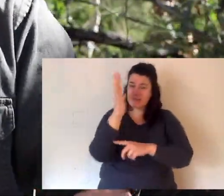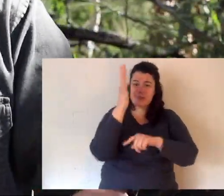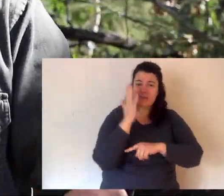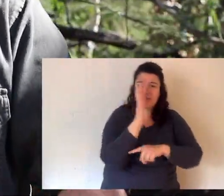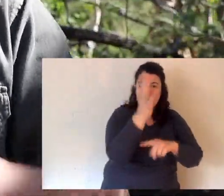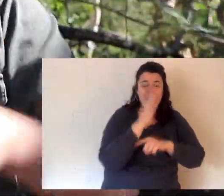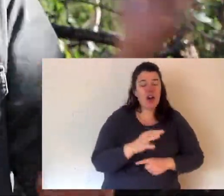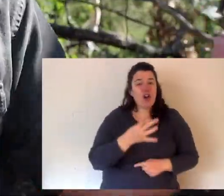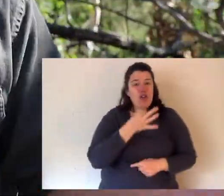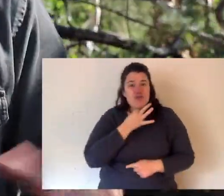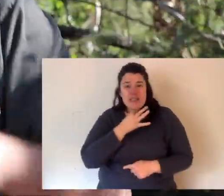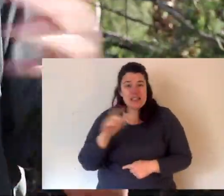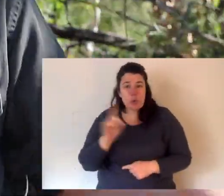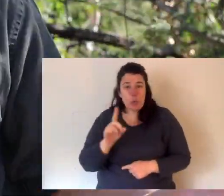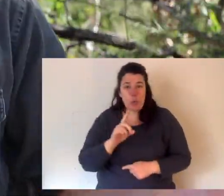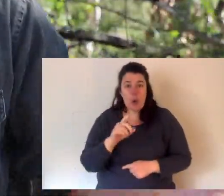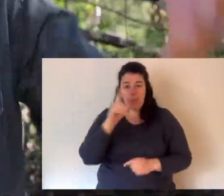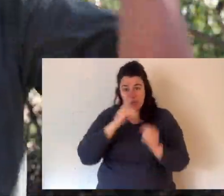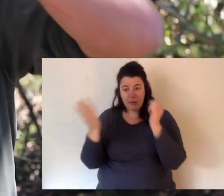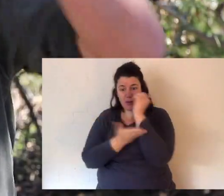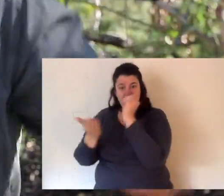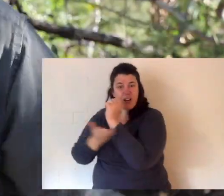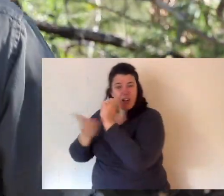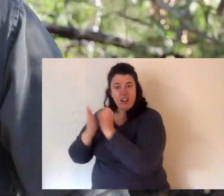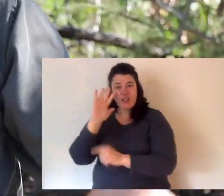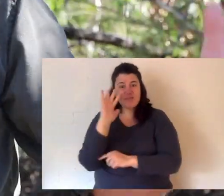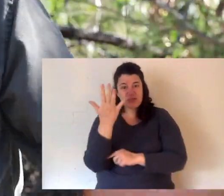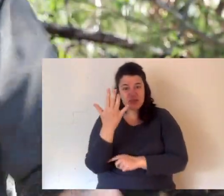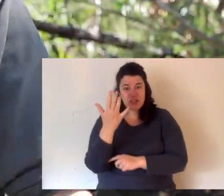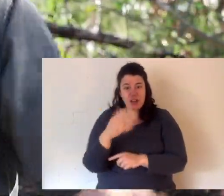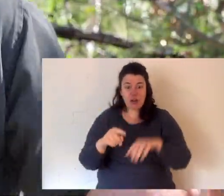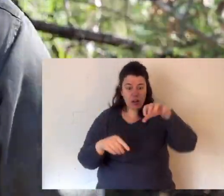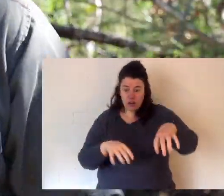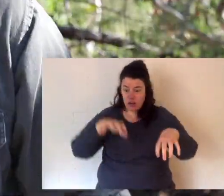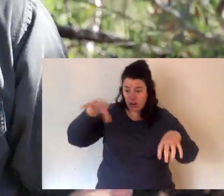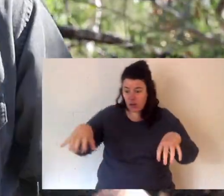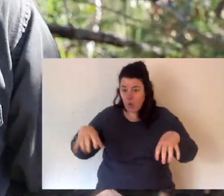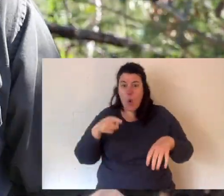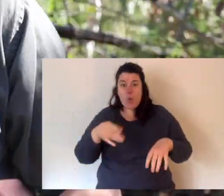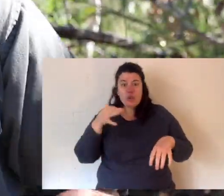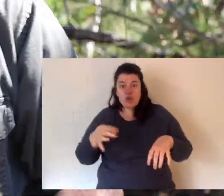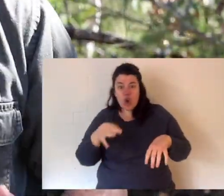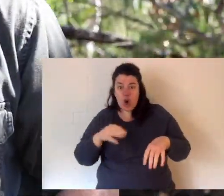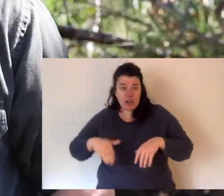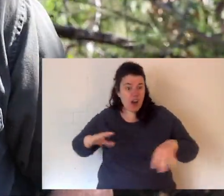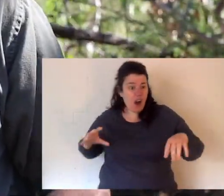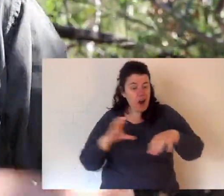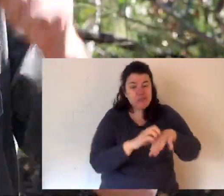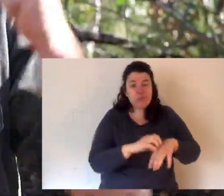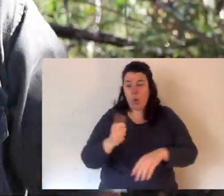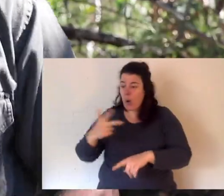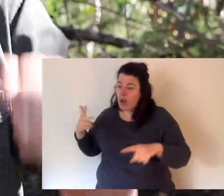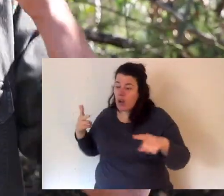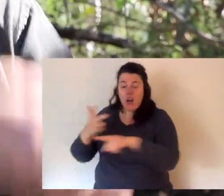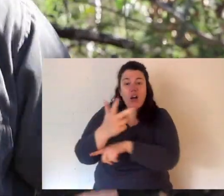threats to them are fragmentation or habitat loss, predation of domestic dogs when they're on the ground they get run over by cars.